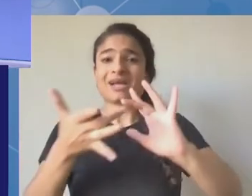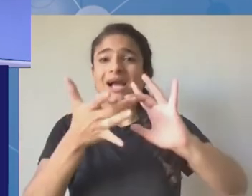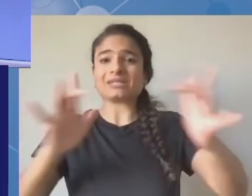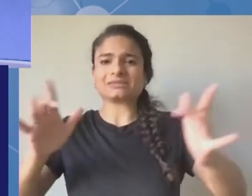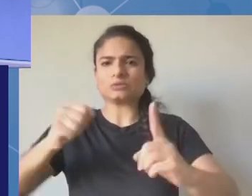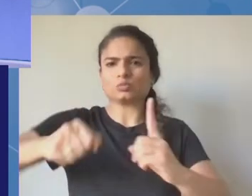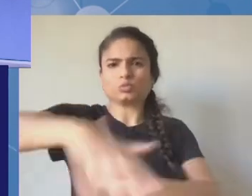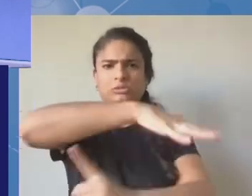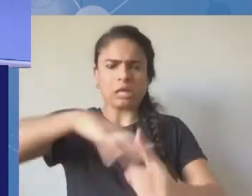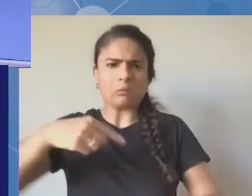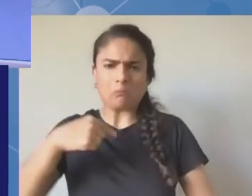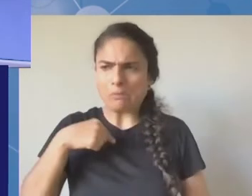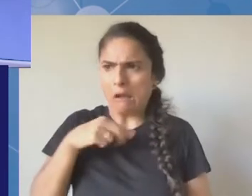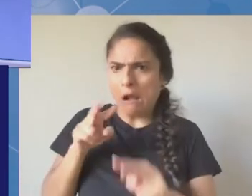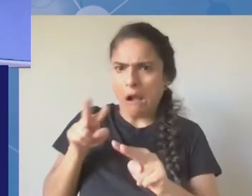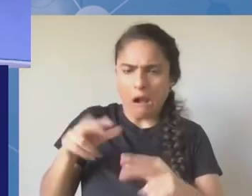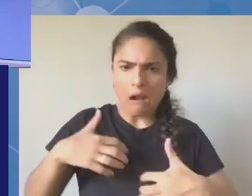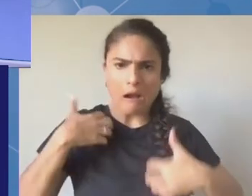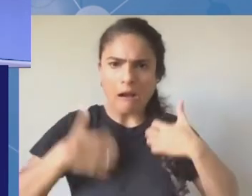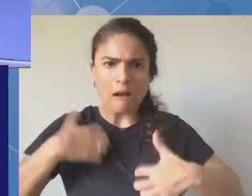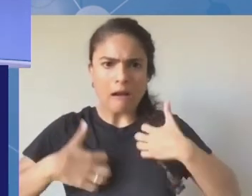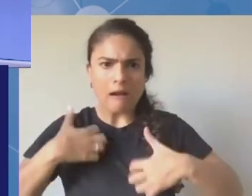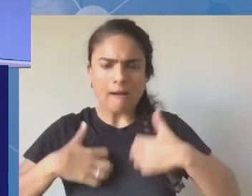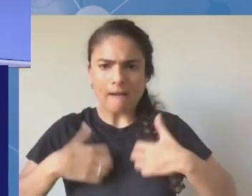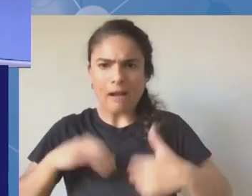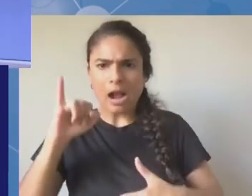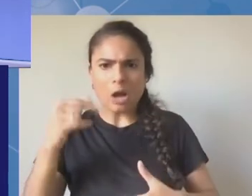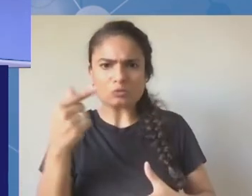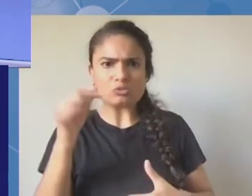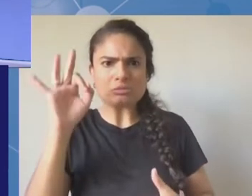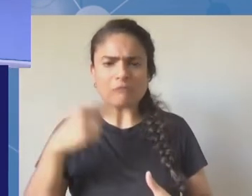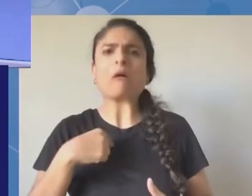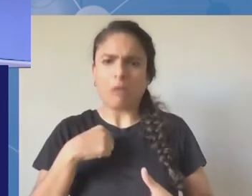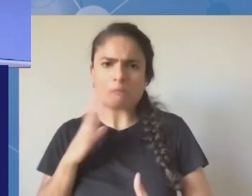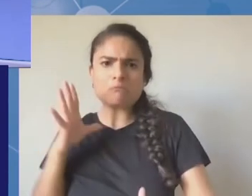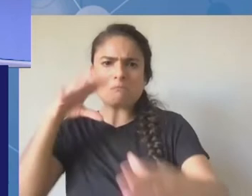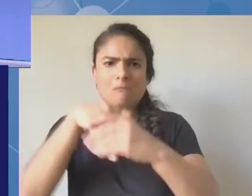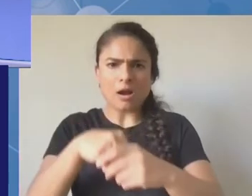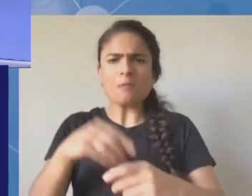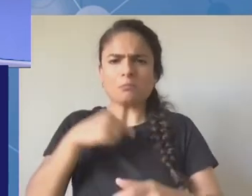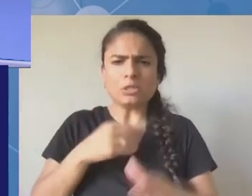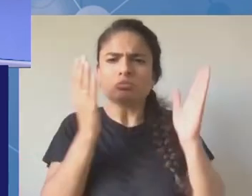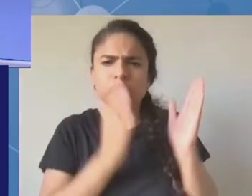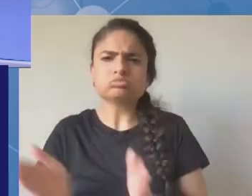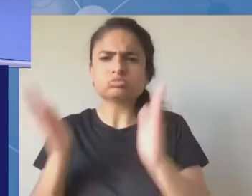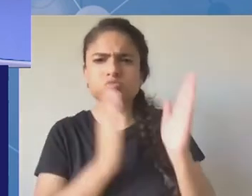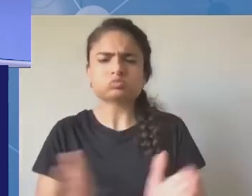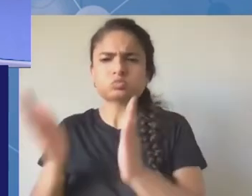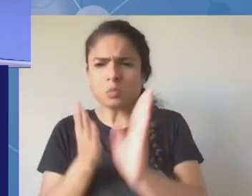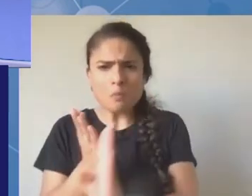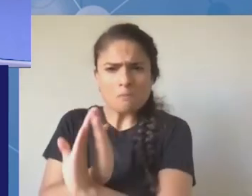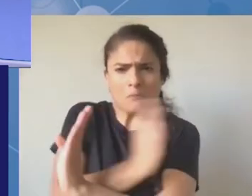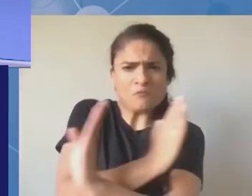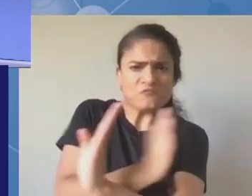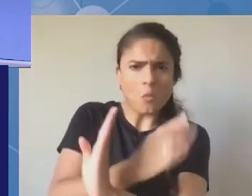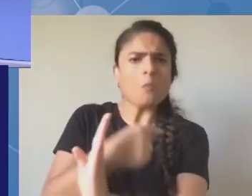preparatory sessions before the main igf and i i must comment the mac